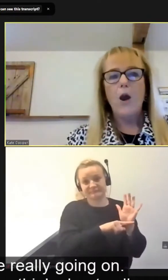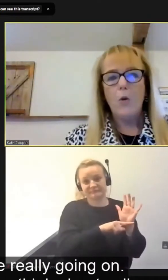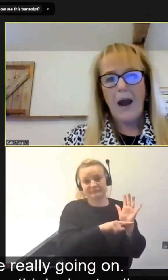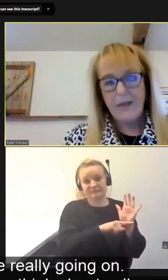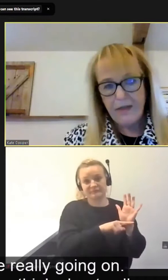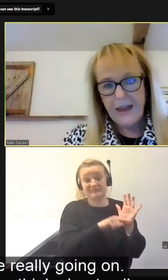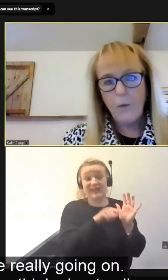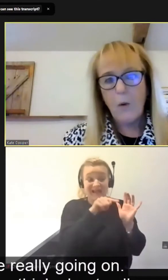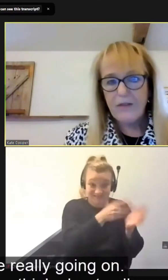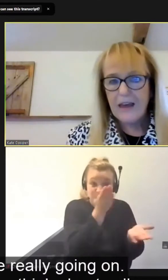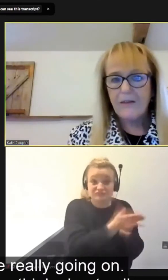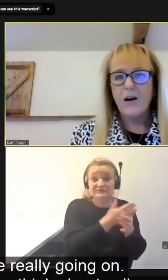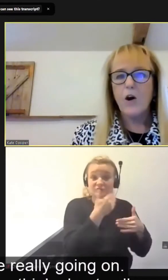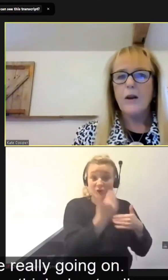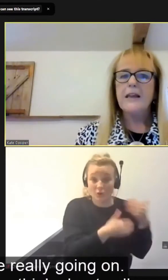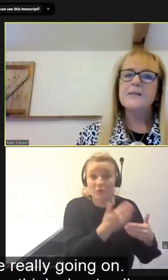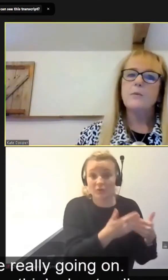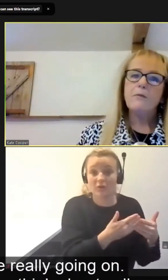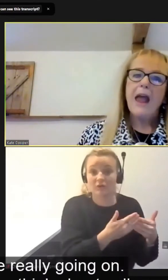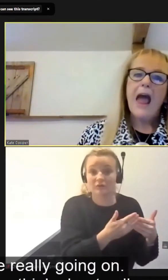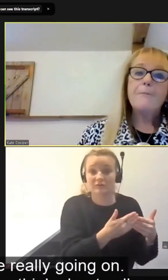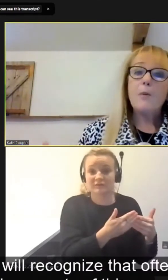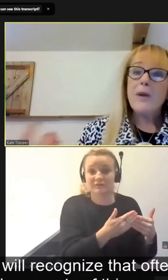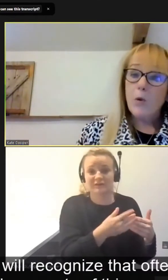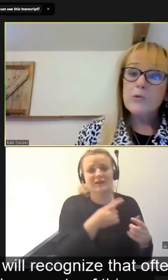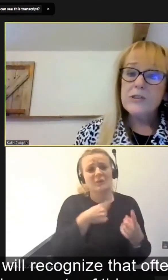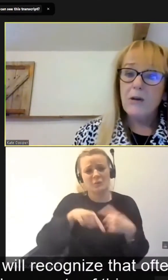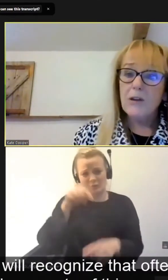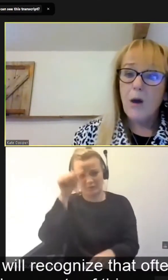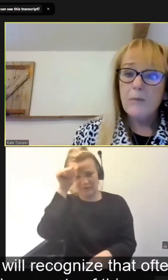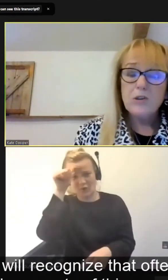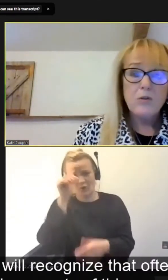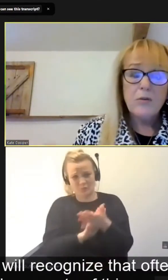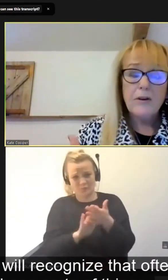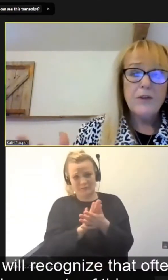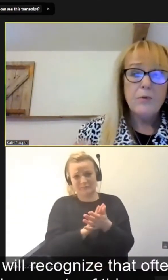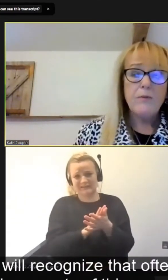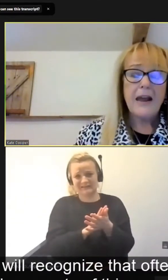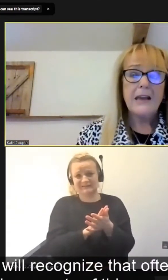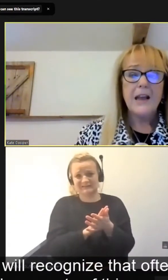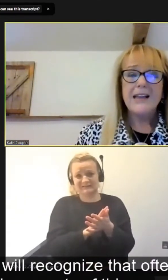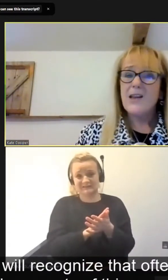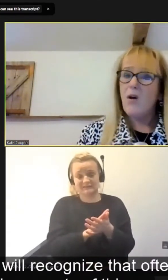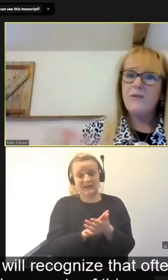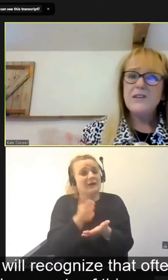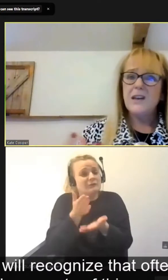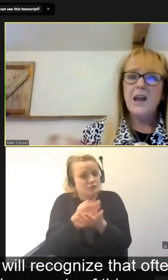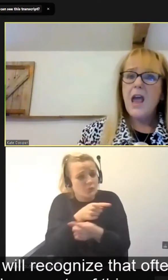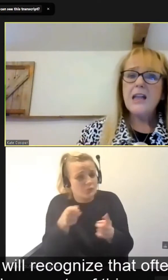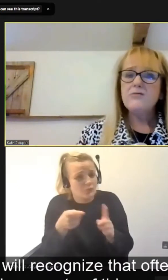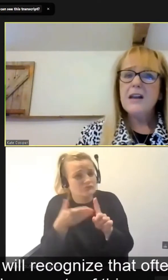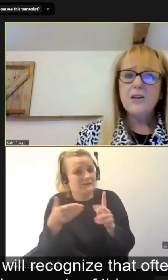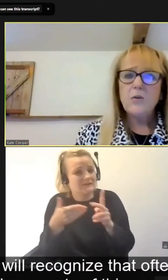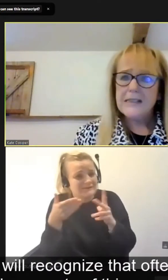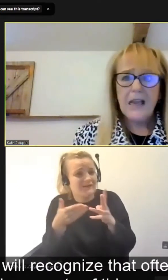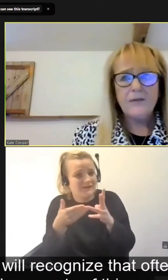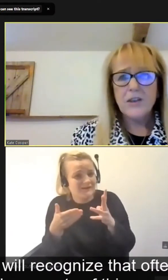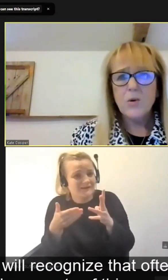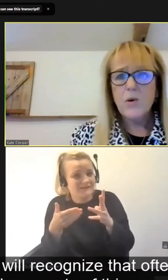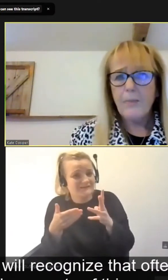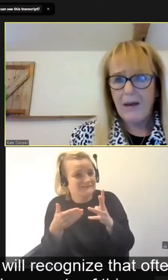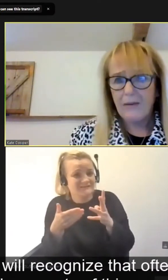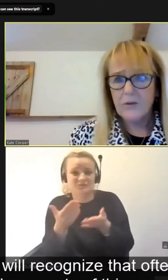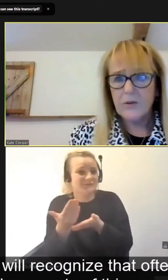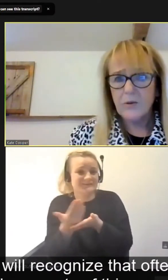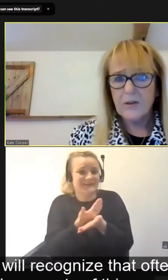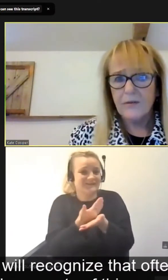really know, I think, what we think of our colleagues, we, but we also know, I'm sure all of you will recognize that often, it's really not safe